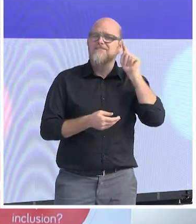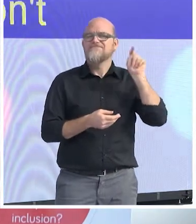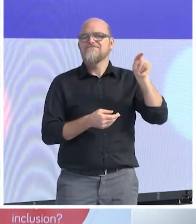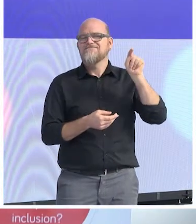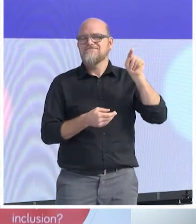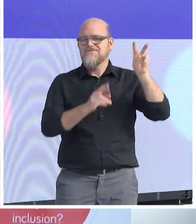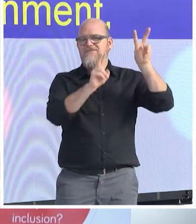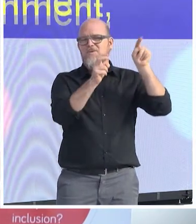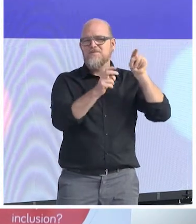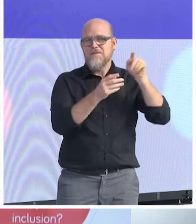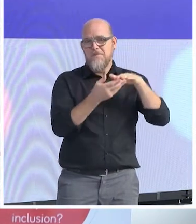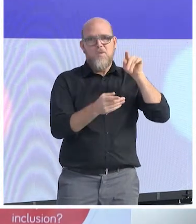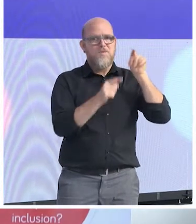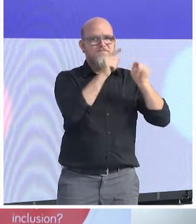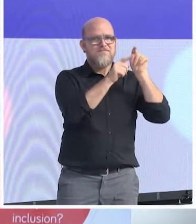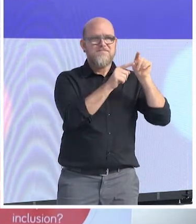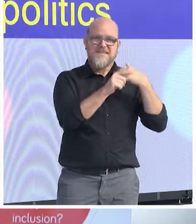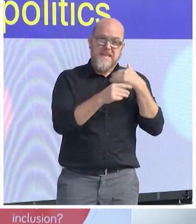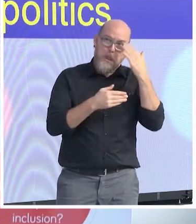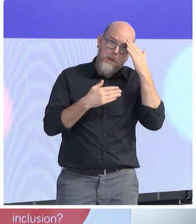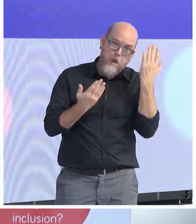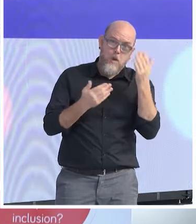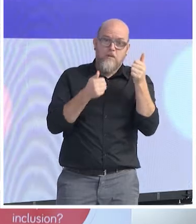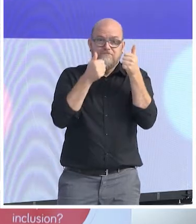but when it comes to politics in Europe, there is a climate change.